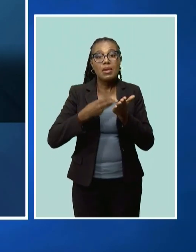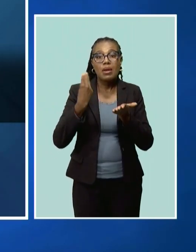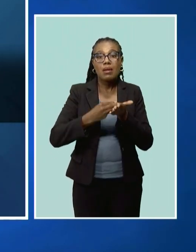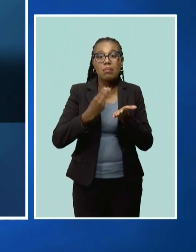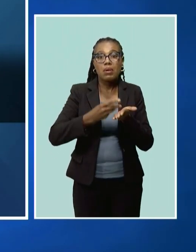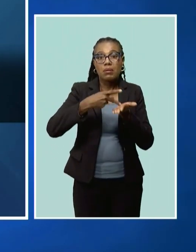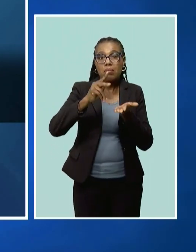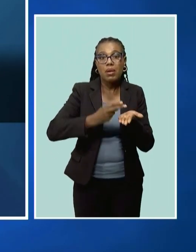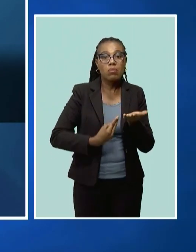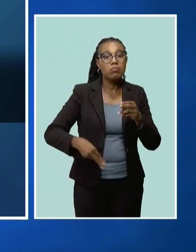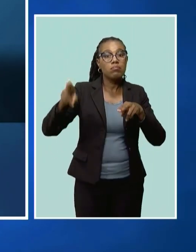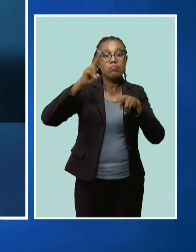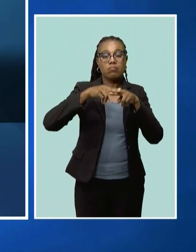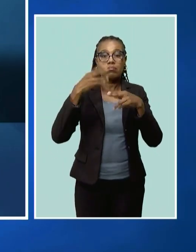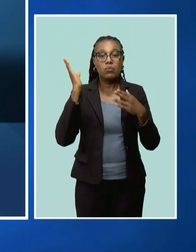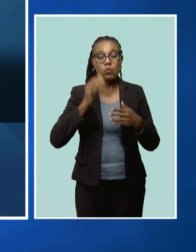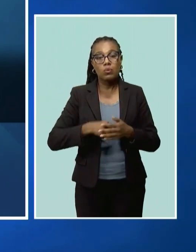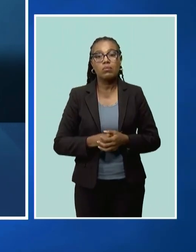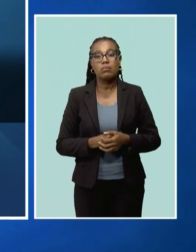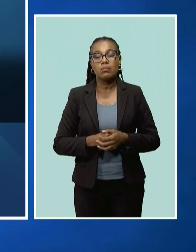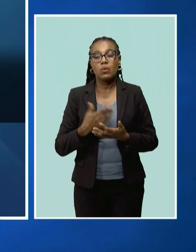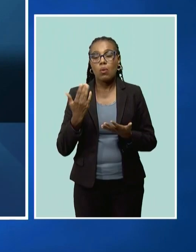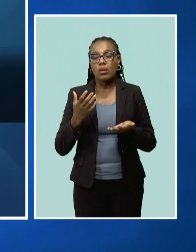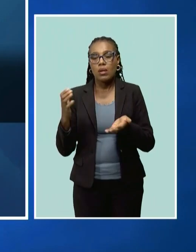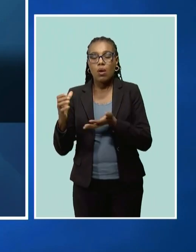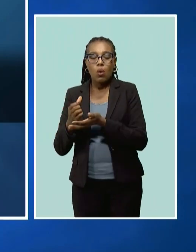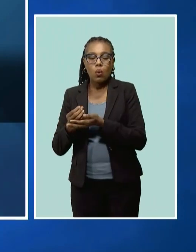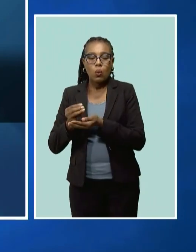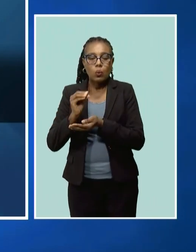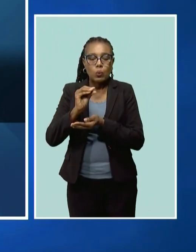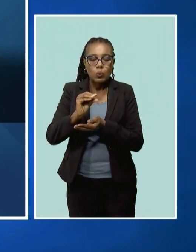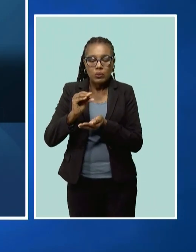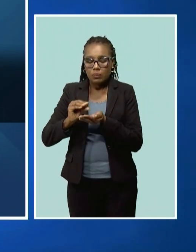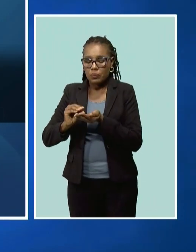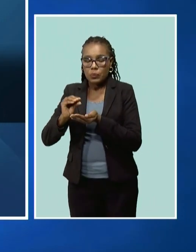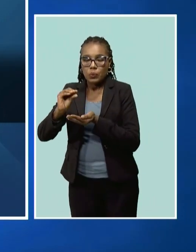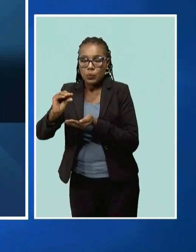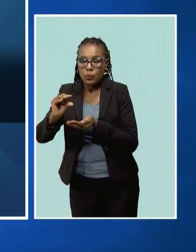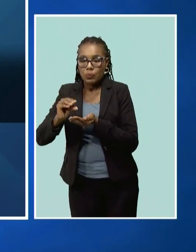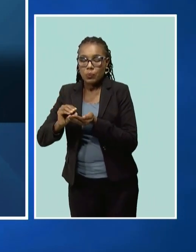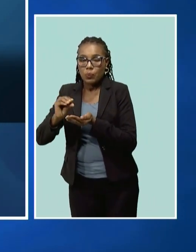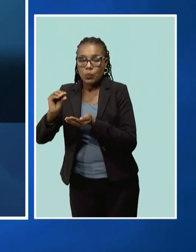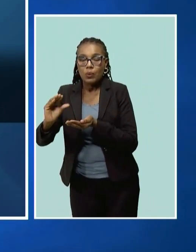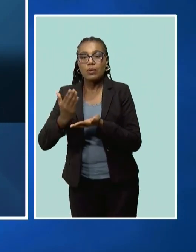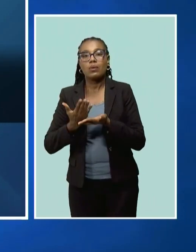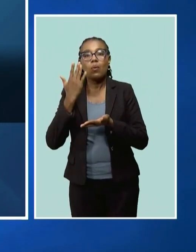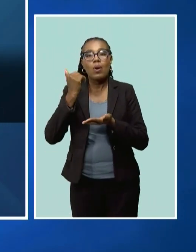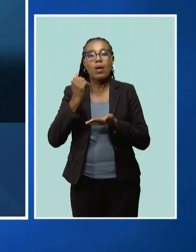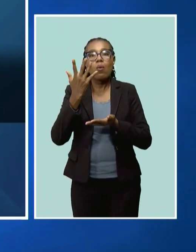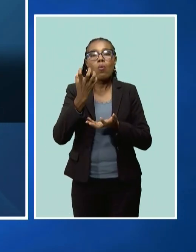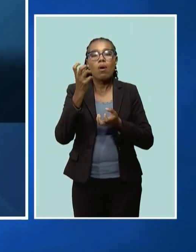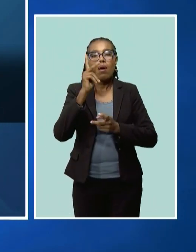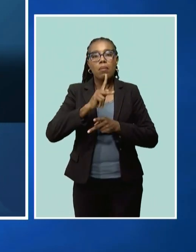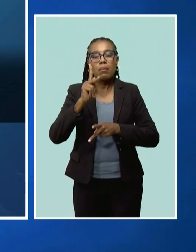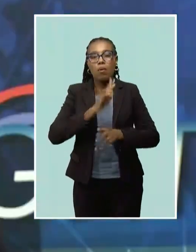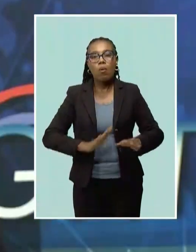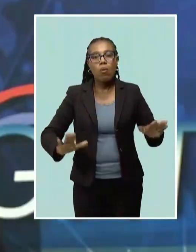because what it takes is a rationing market to try to ensure that everybody is able to do it.